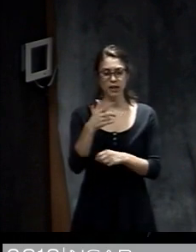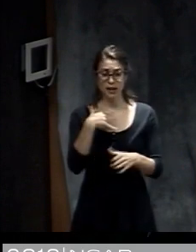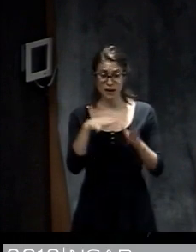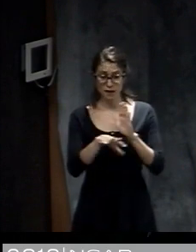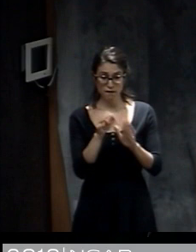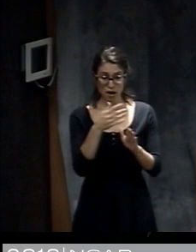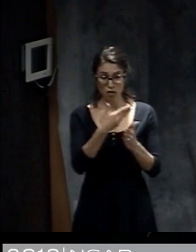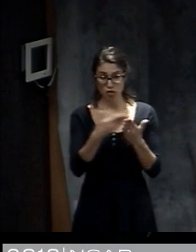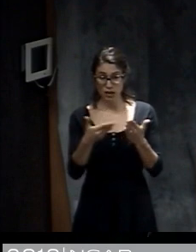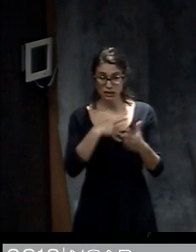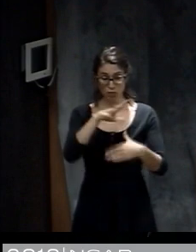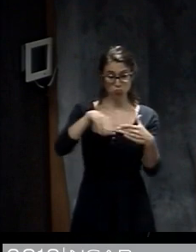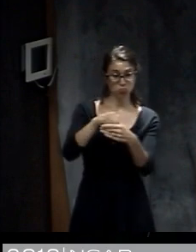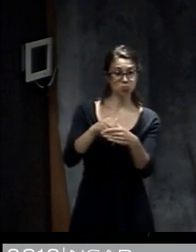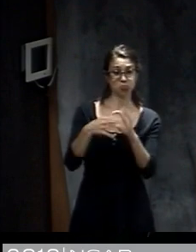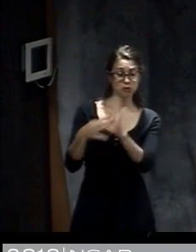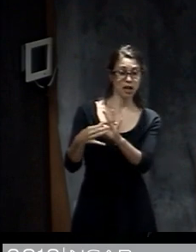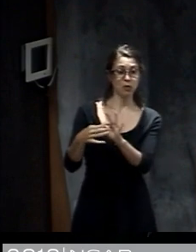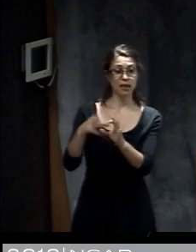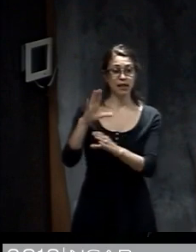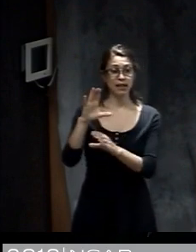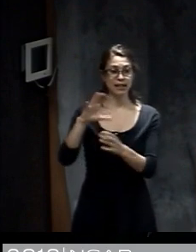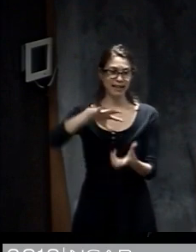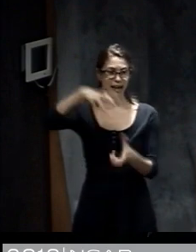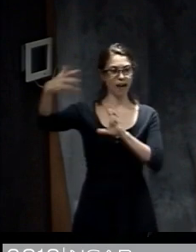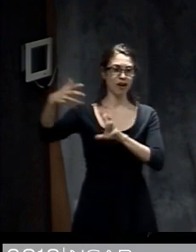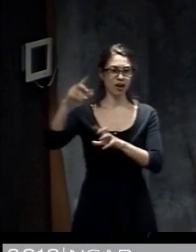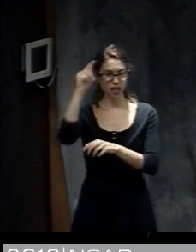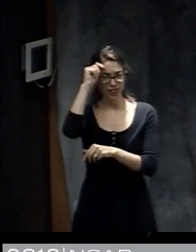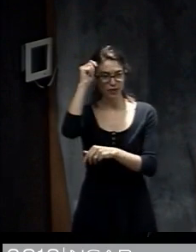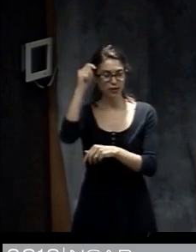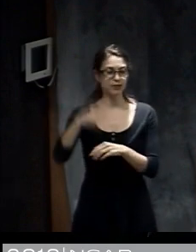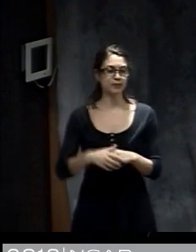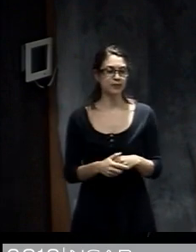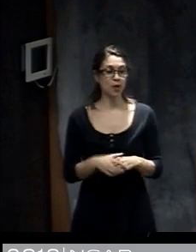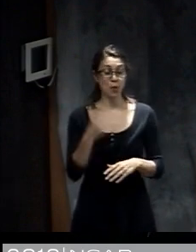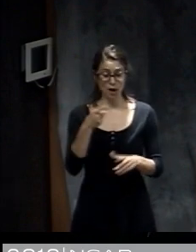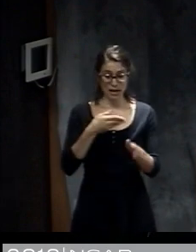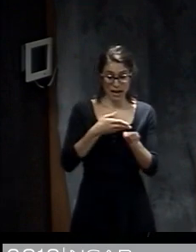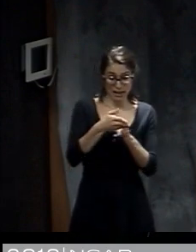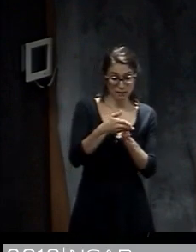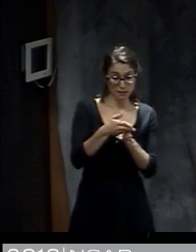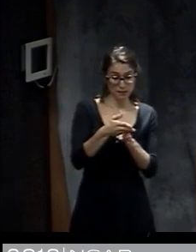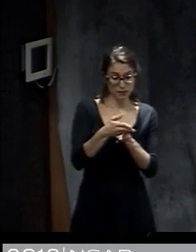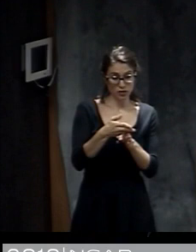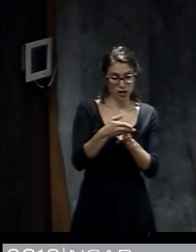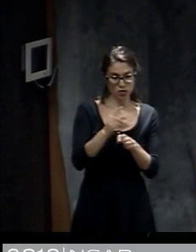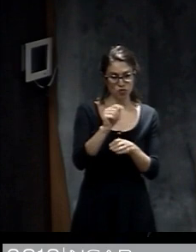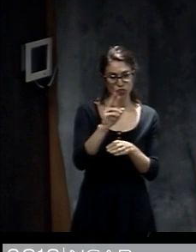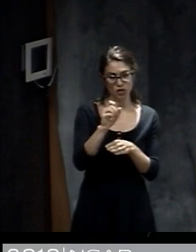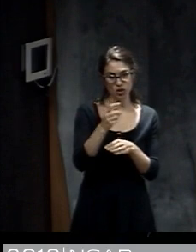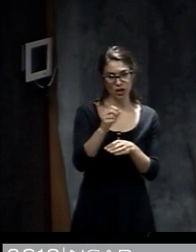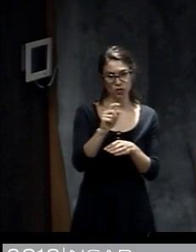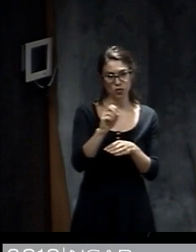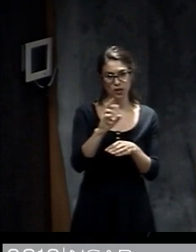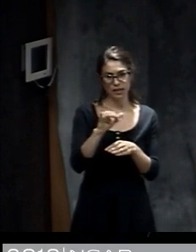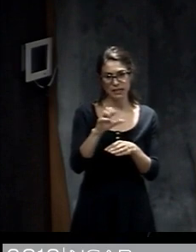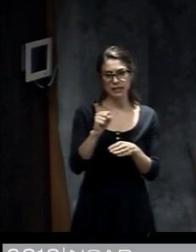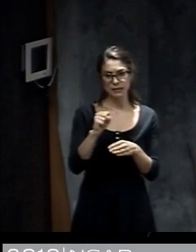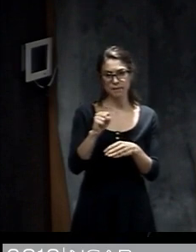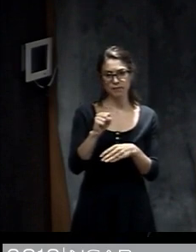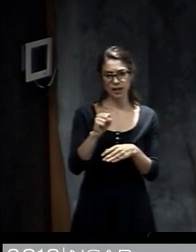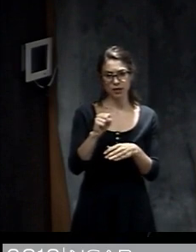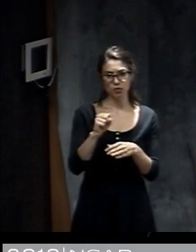Chaos Theory. And one key aspect of this is that trajectories that are initially close in a